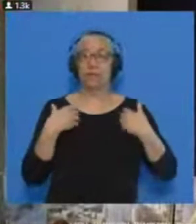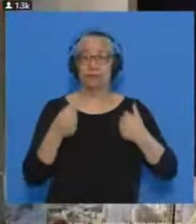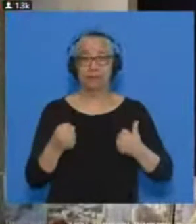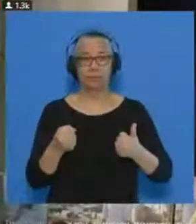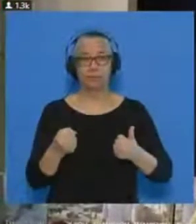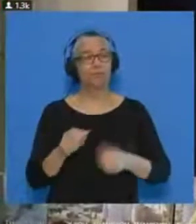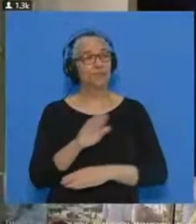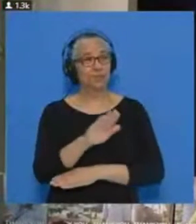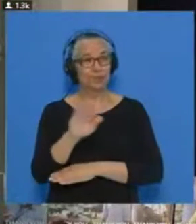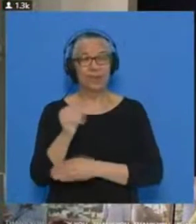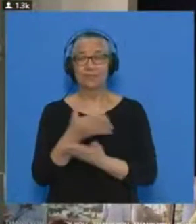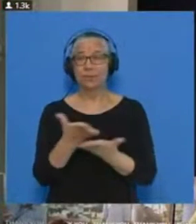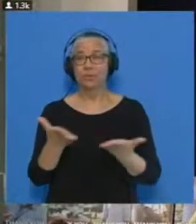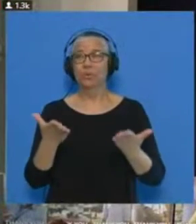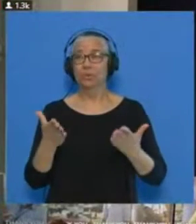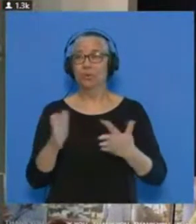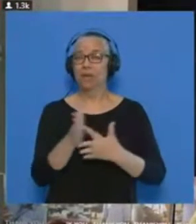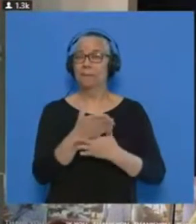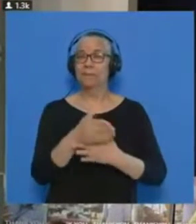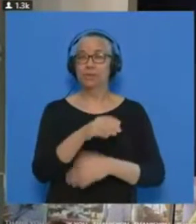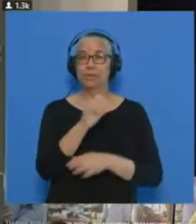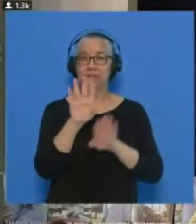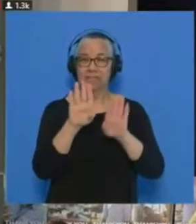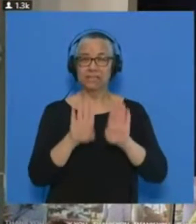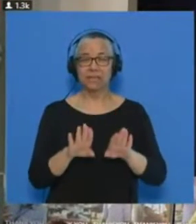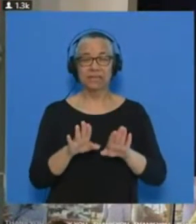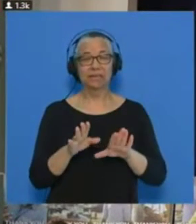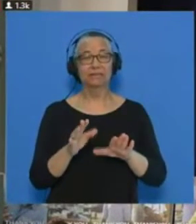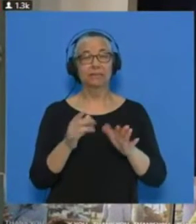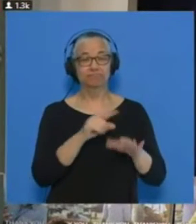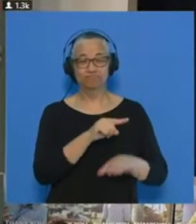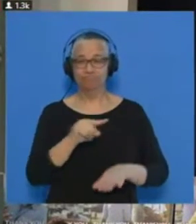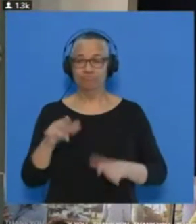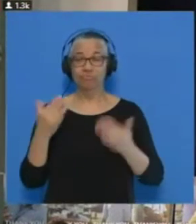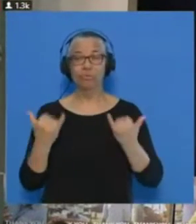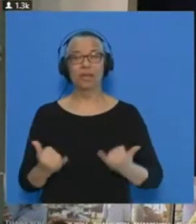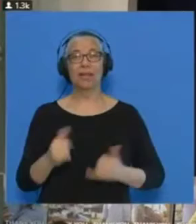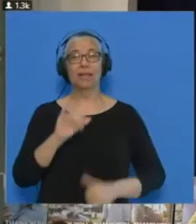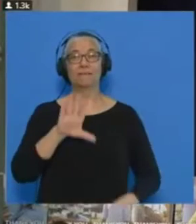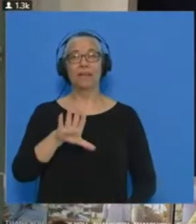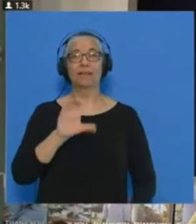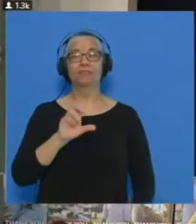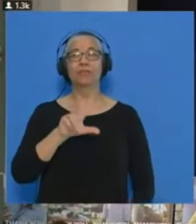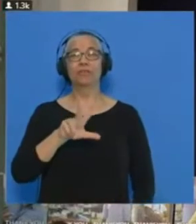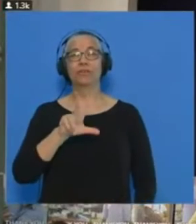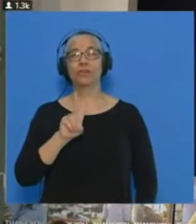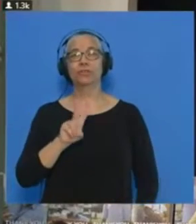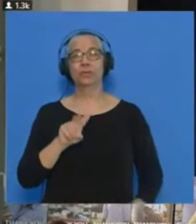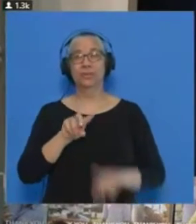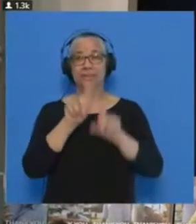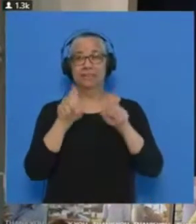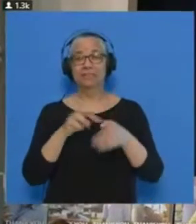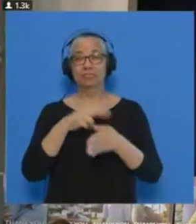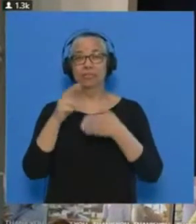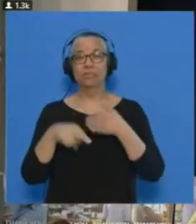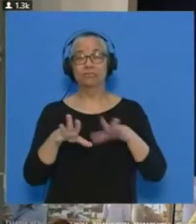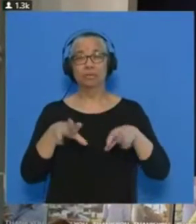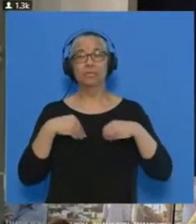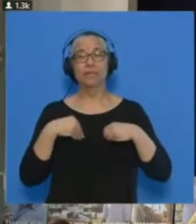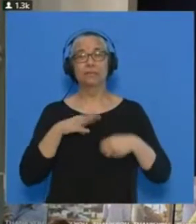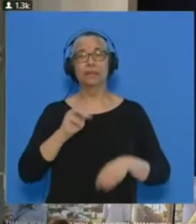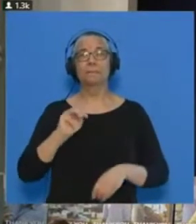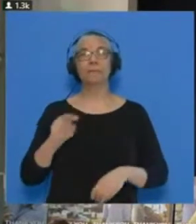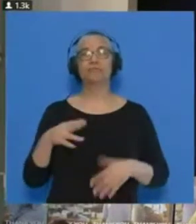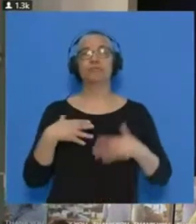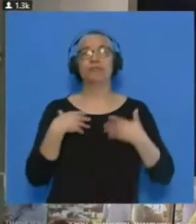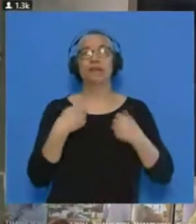Good afternoon, everyone. Between Sunday and today, there were 532 test results received by the Ministry of